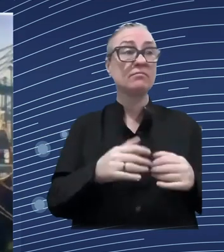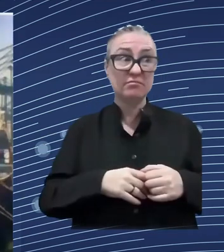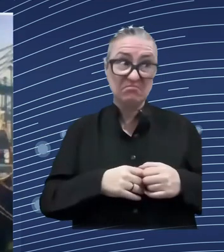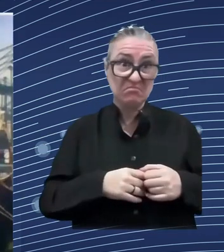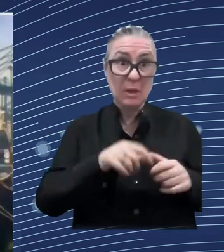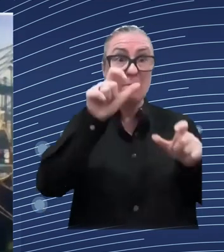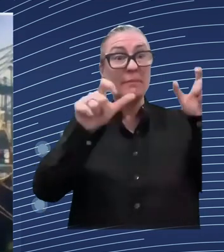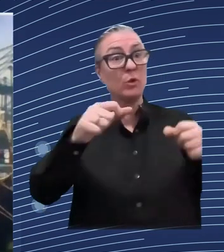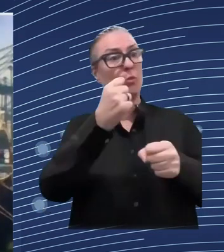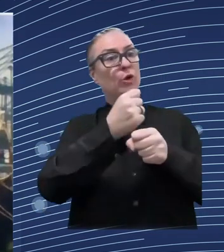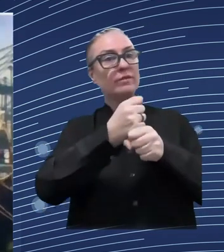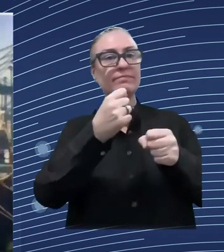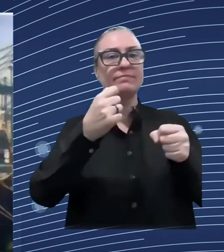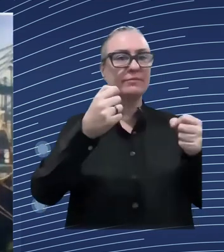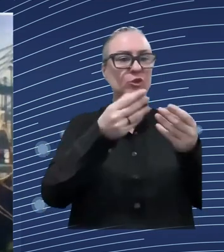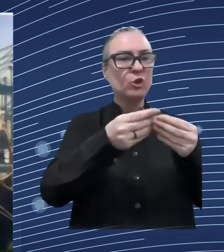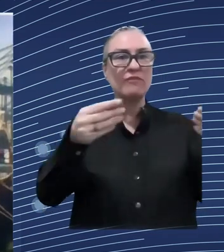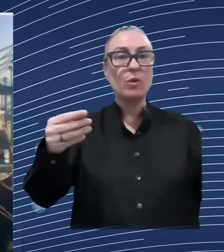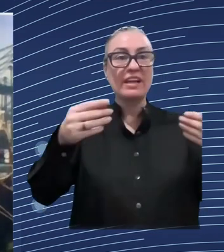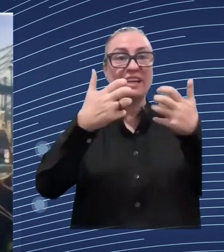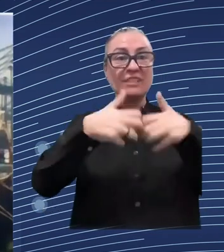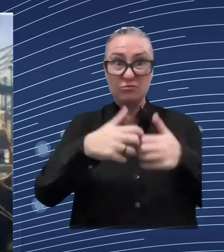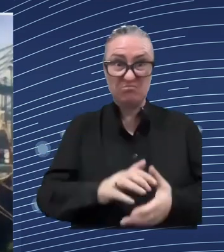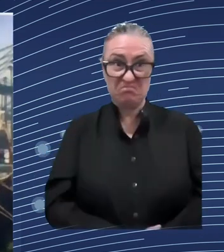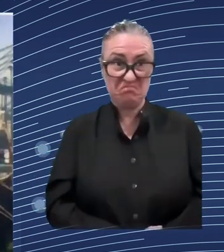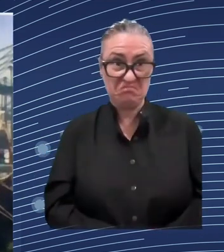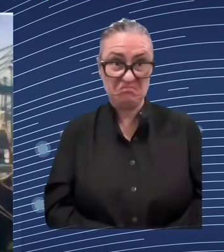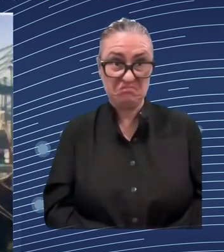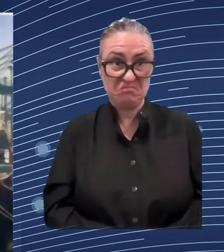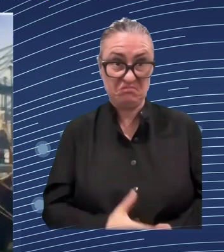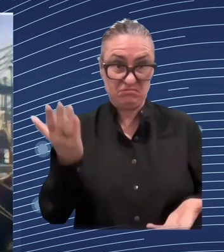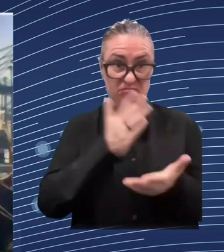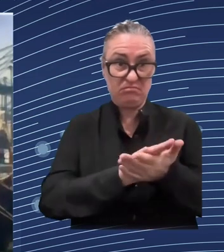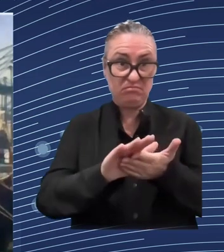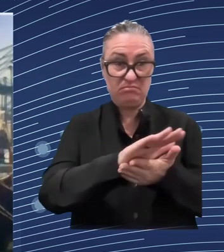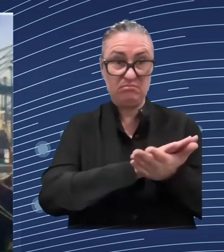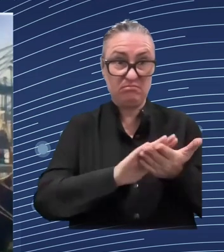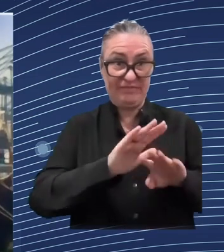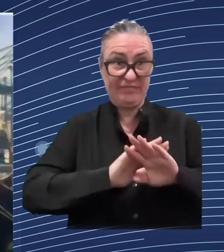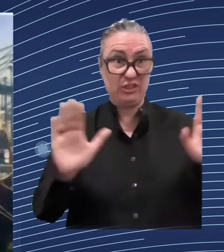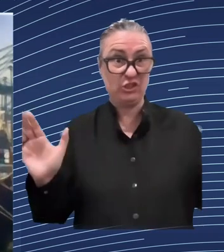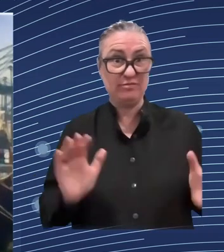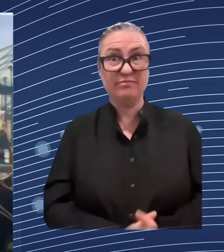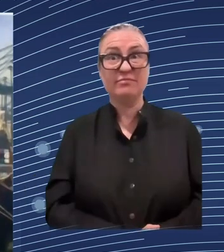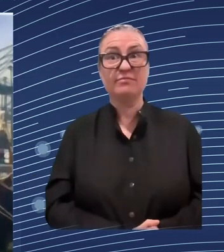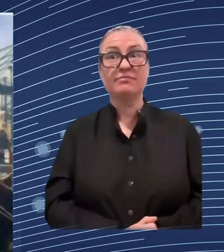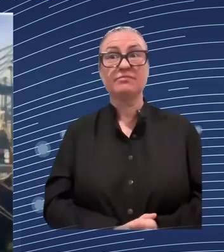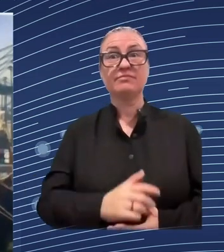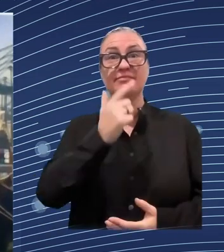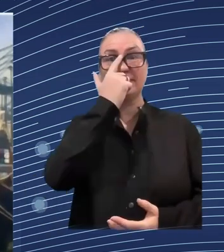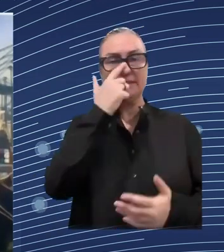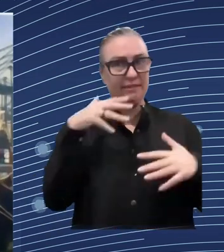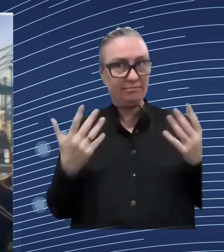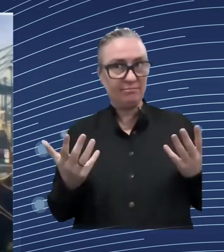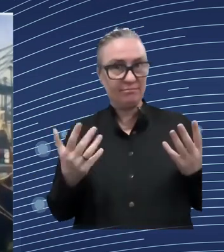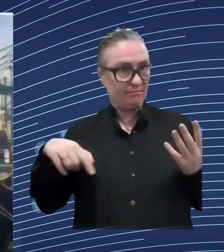humble opinion which very likely might not be true but based on say a lot of thinking a lot of reading talking to people more